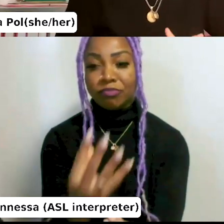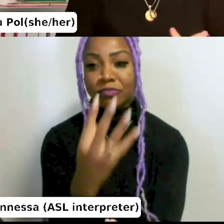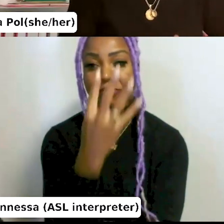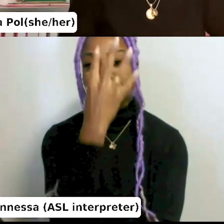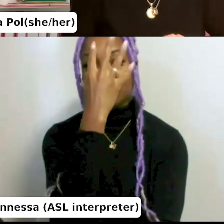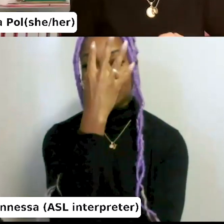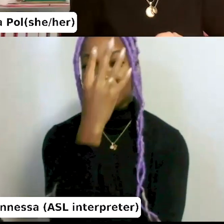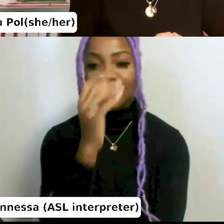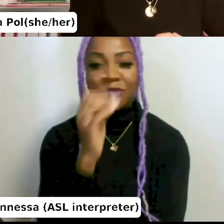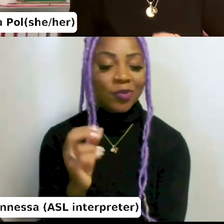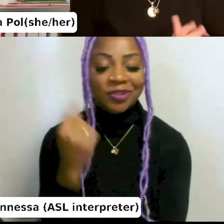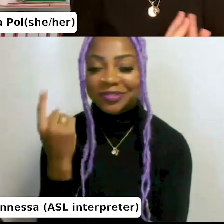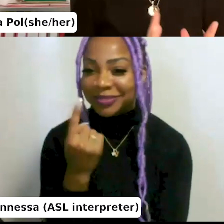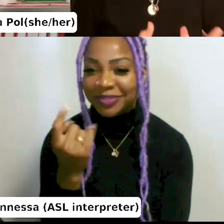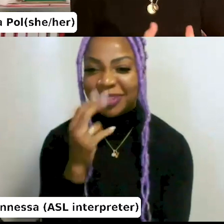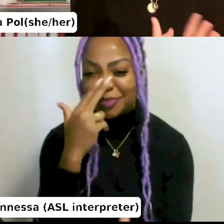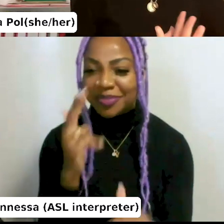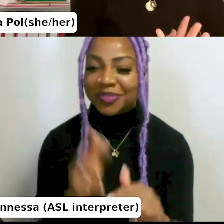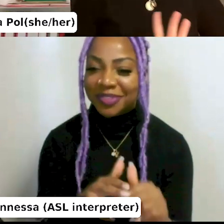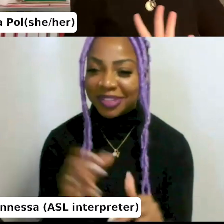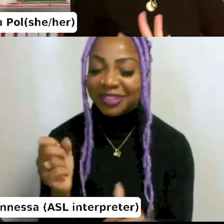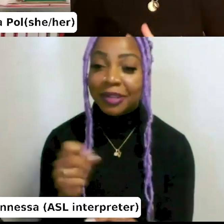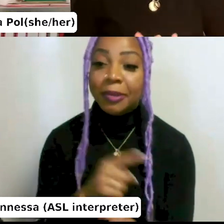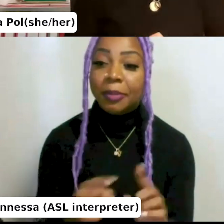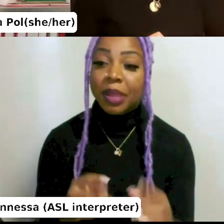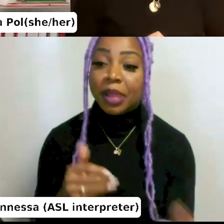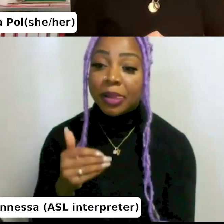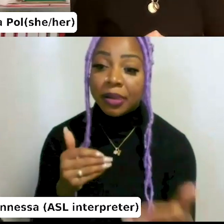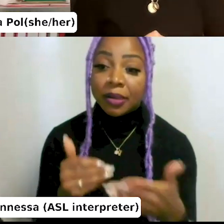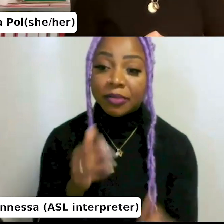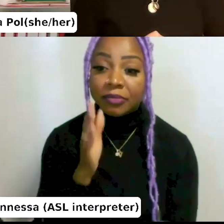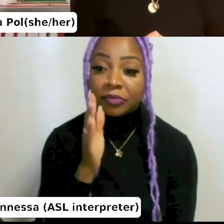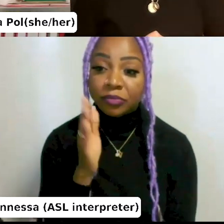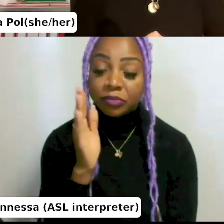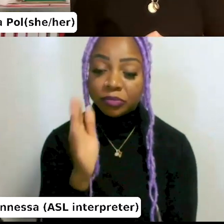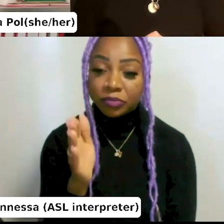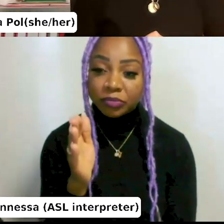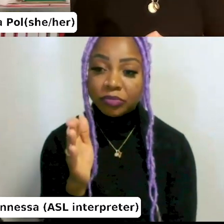that's very fun to think about. And I think in the near future, um,